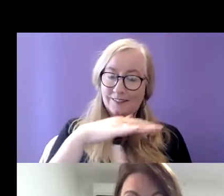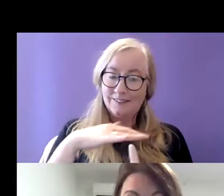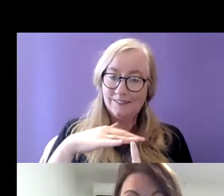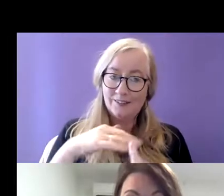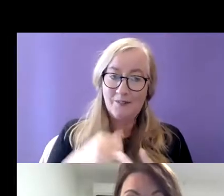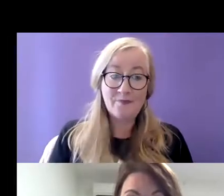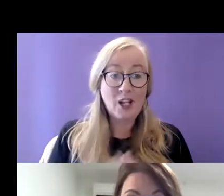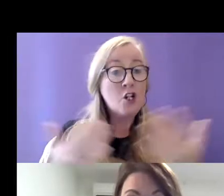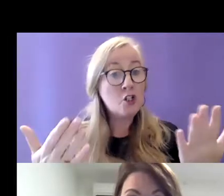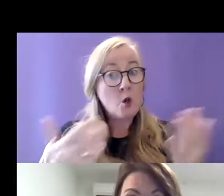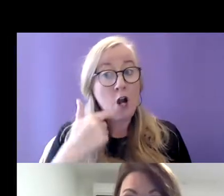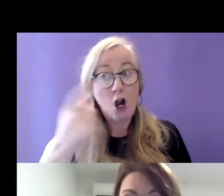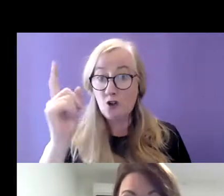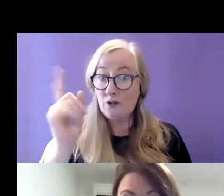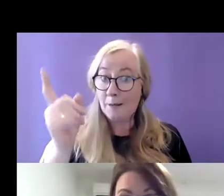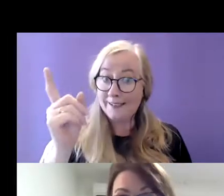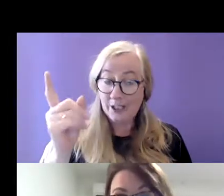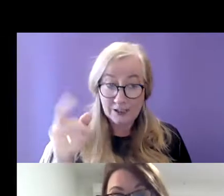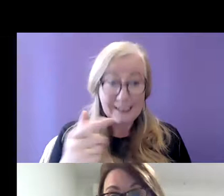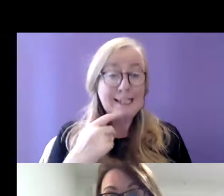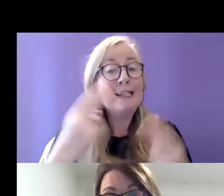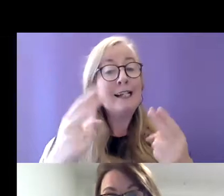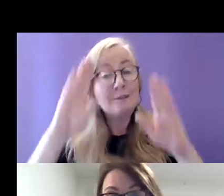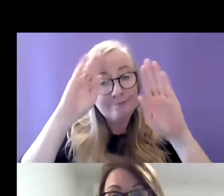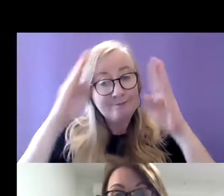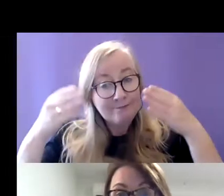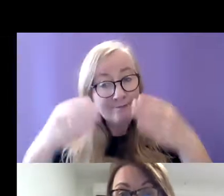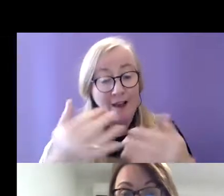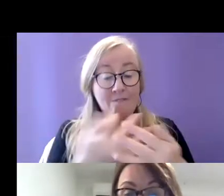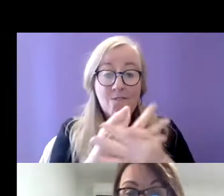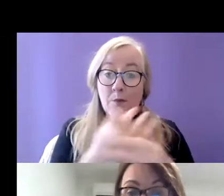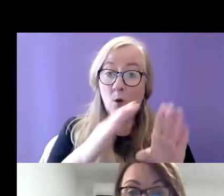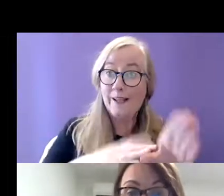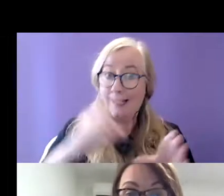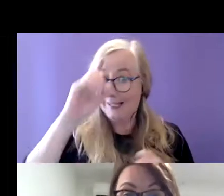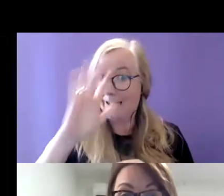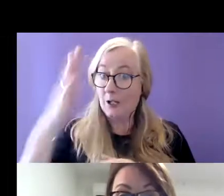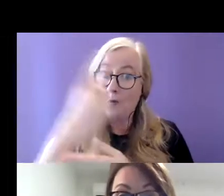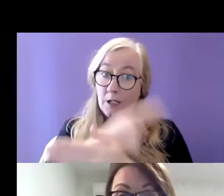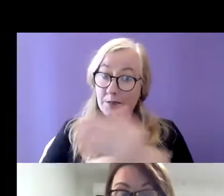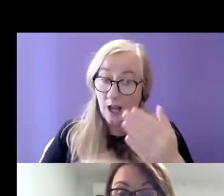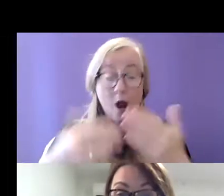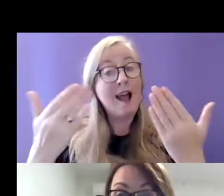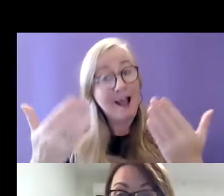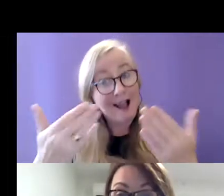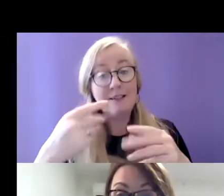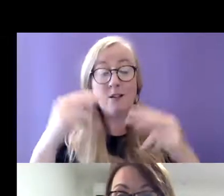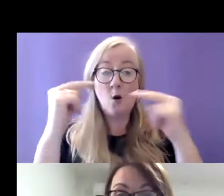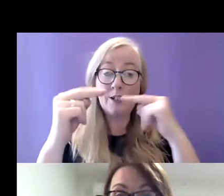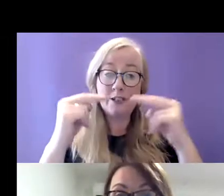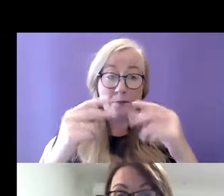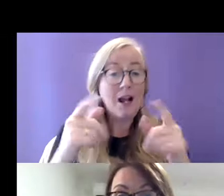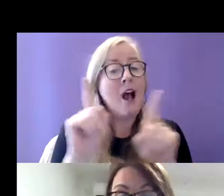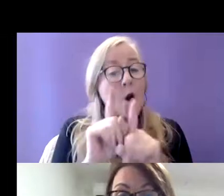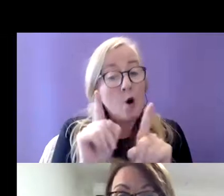Our recommendations are to have specific focus on people and families with intellectual disability and or autism aimed by a